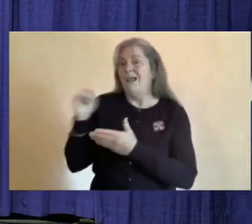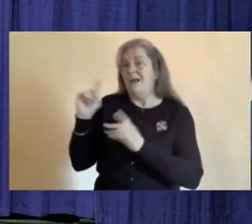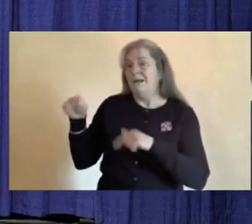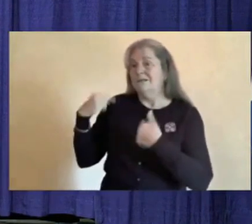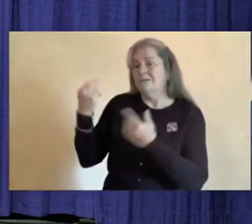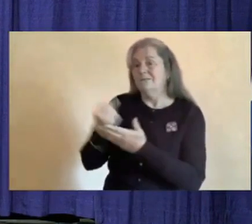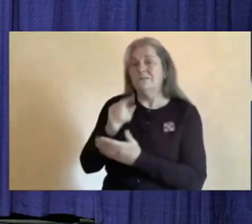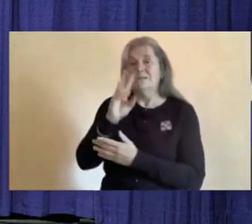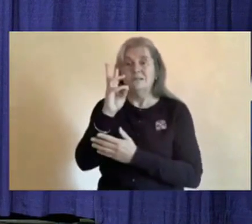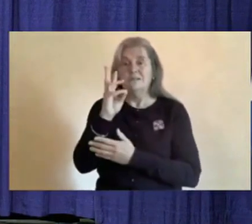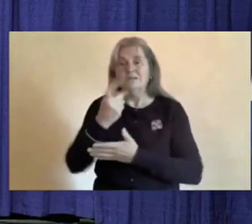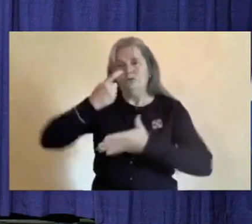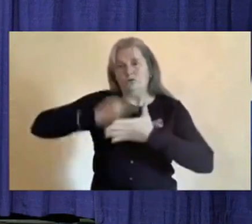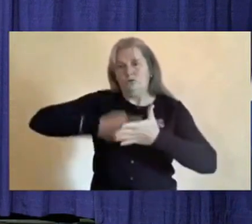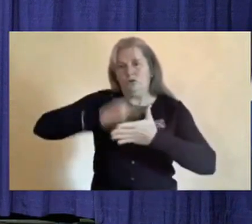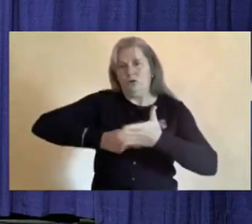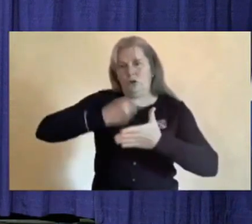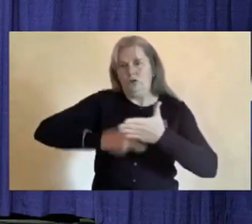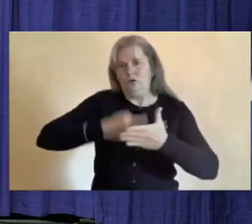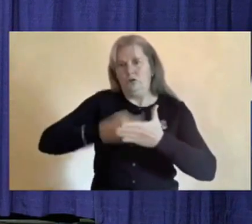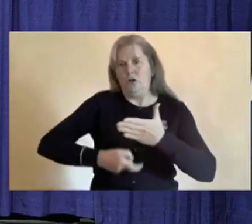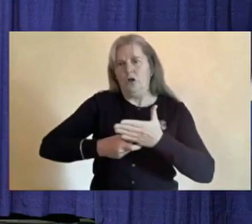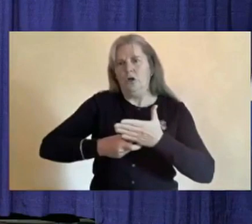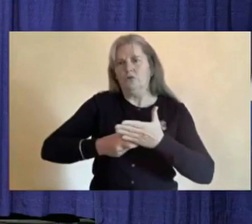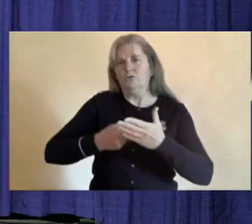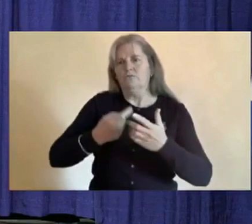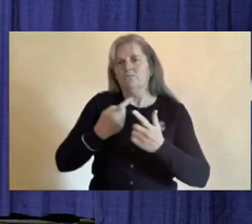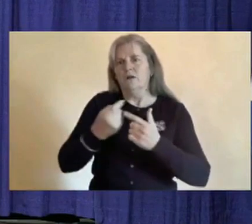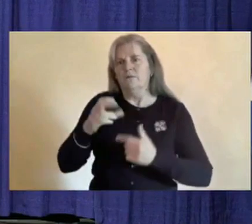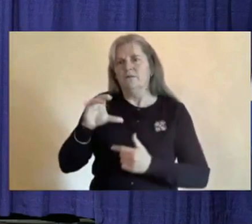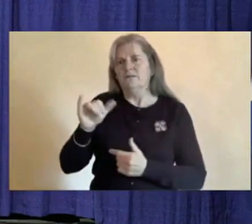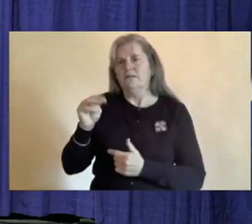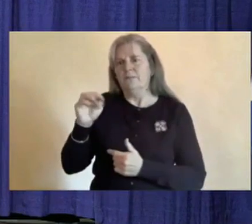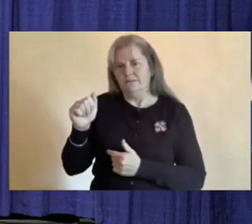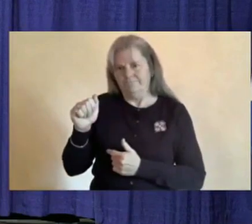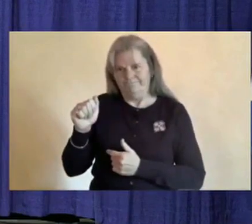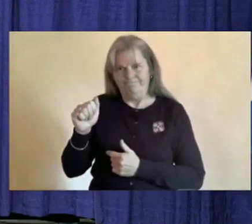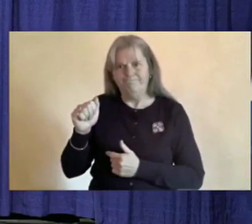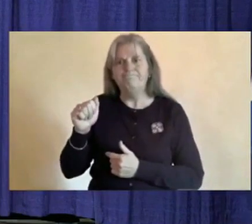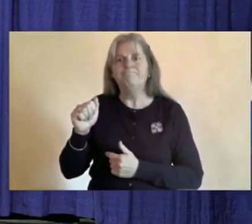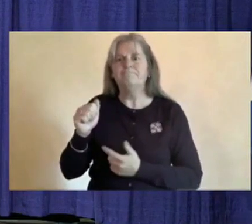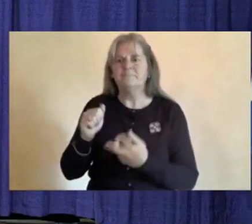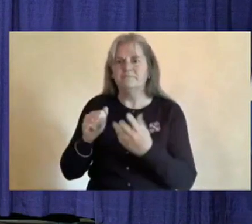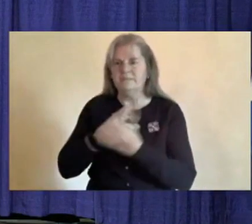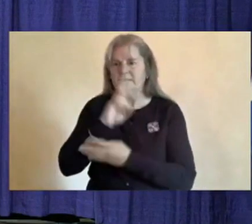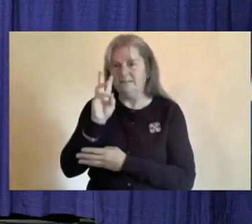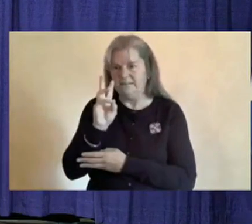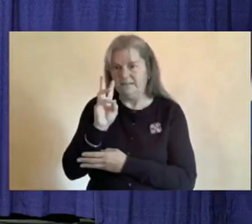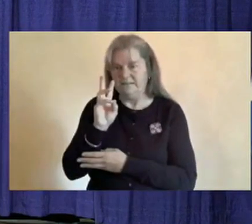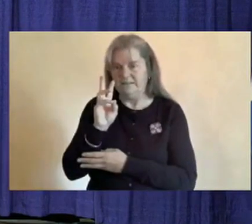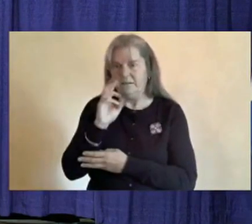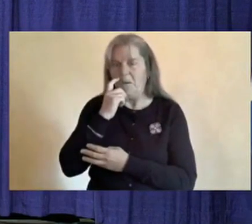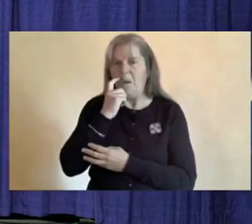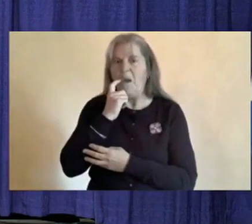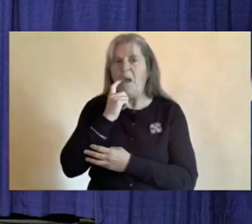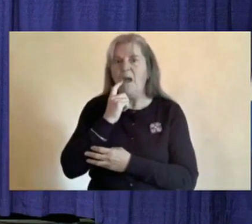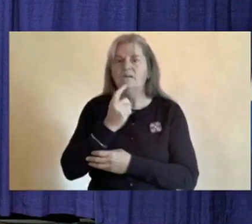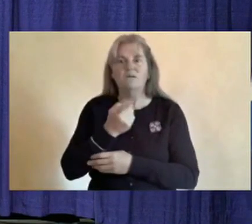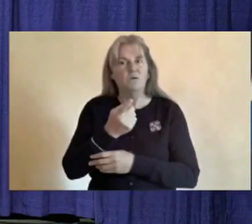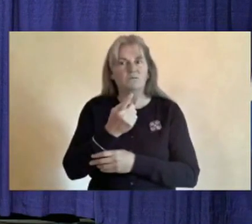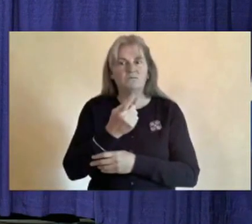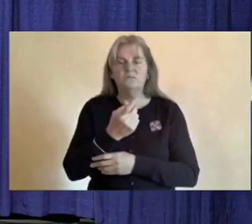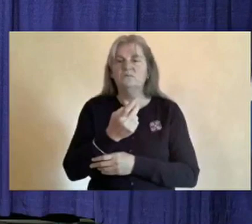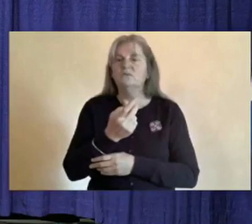charges laid under the Civil Emergency Measures Act. These were charges for failure to self